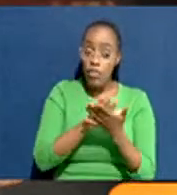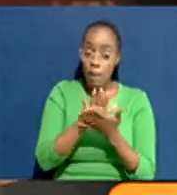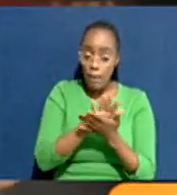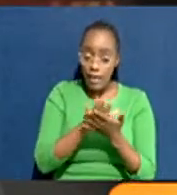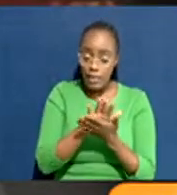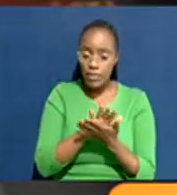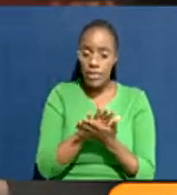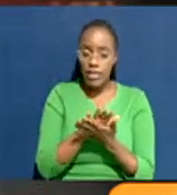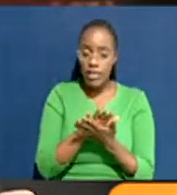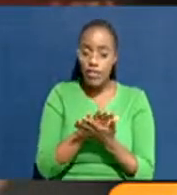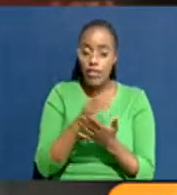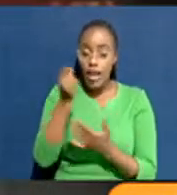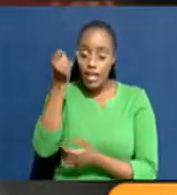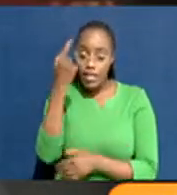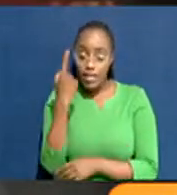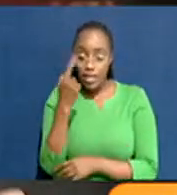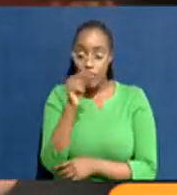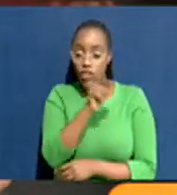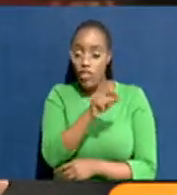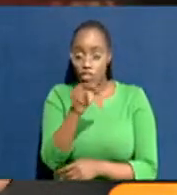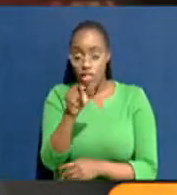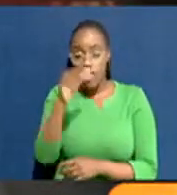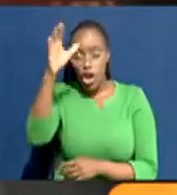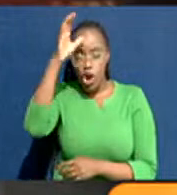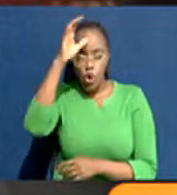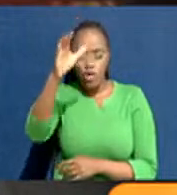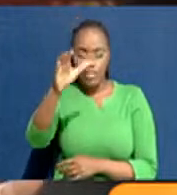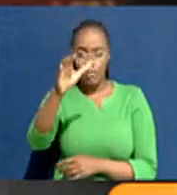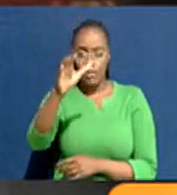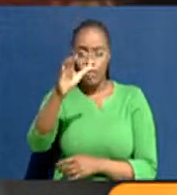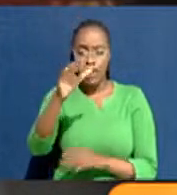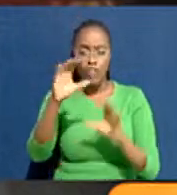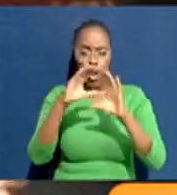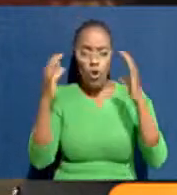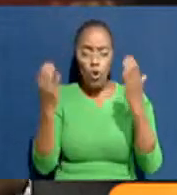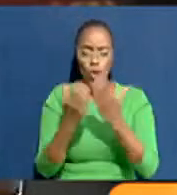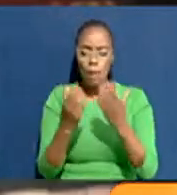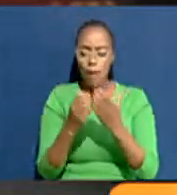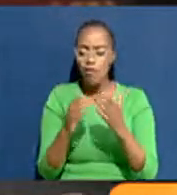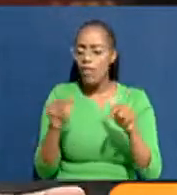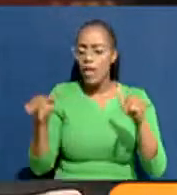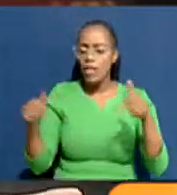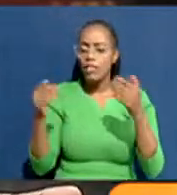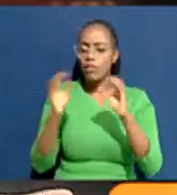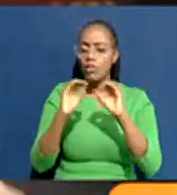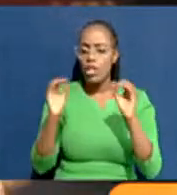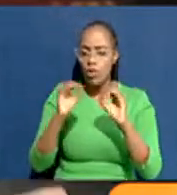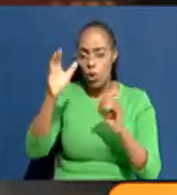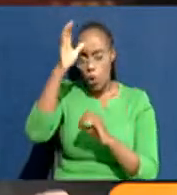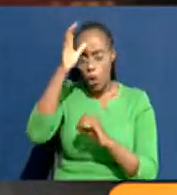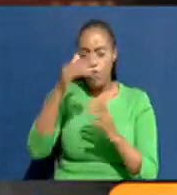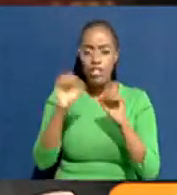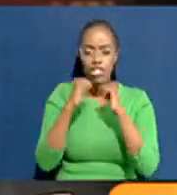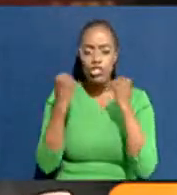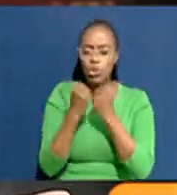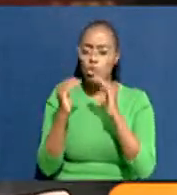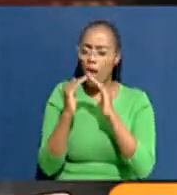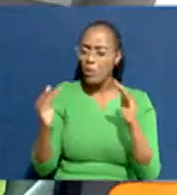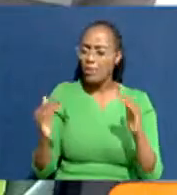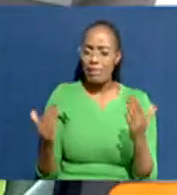understanding of these concepts globally, non-disputed concepts. Okay. Like social housing.